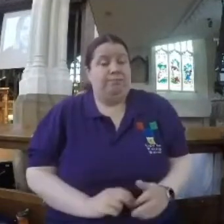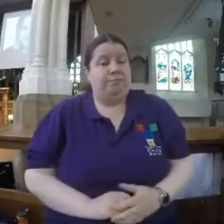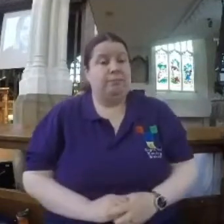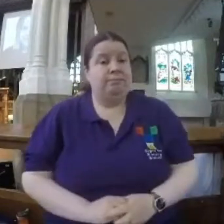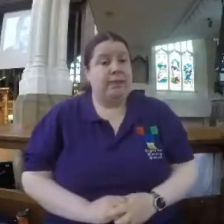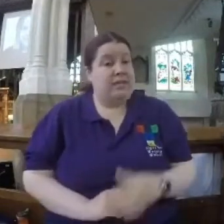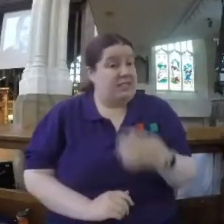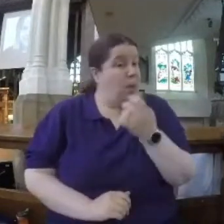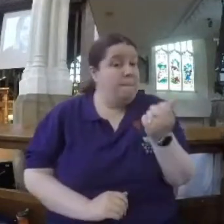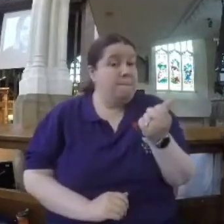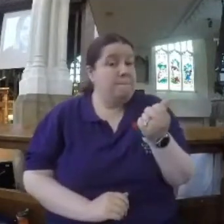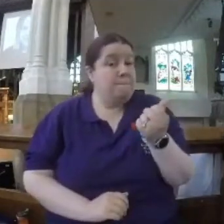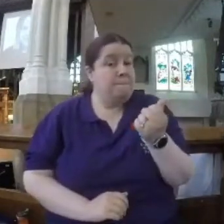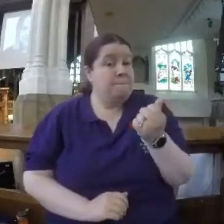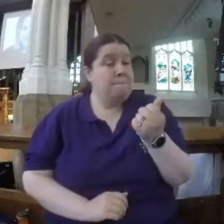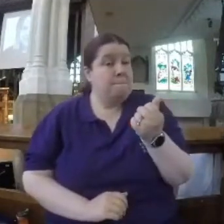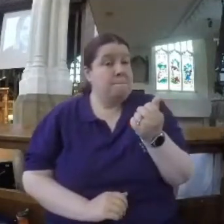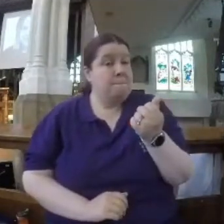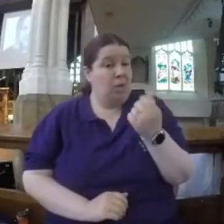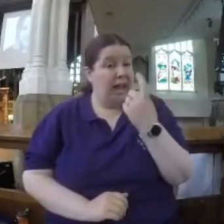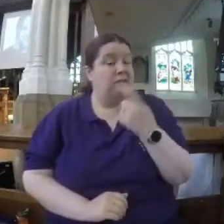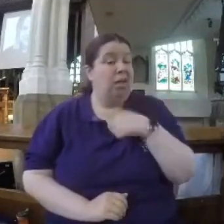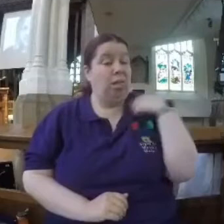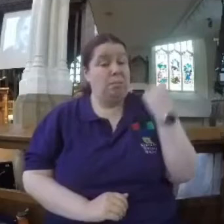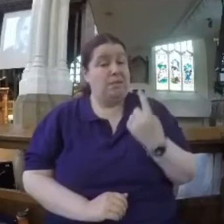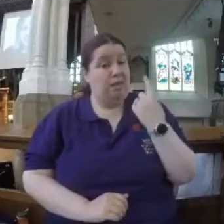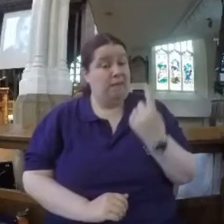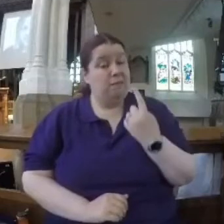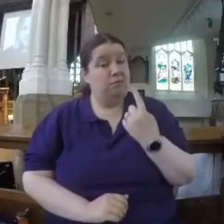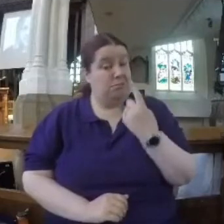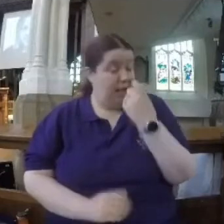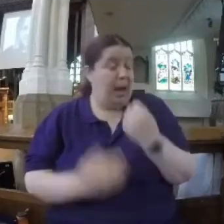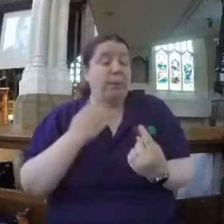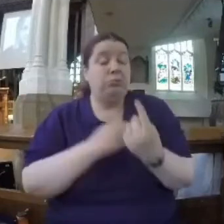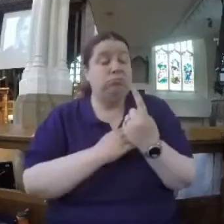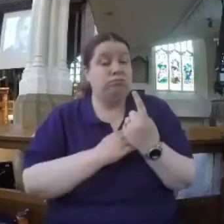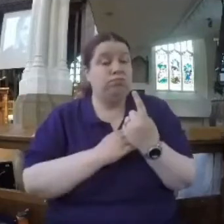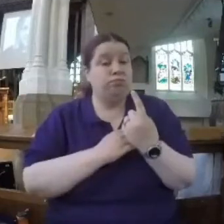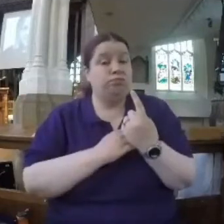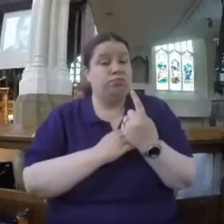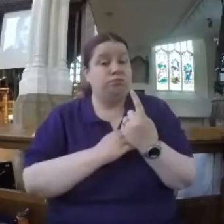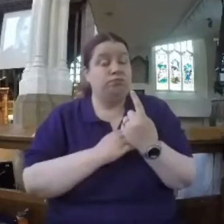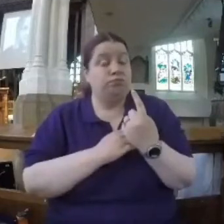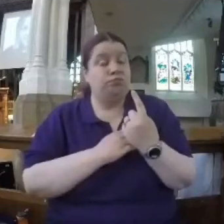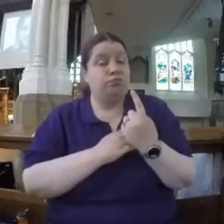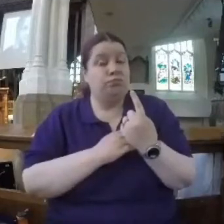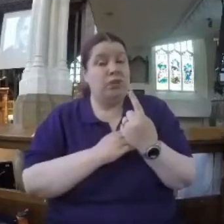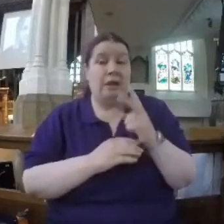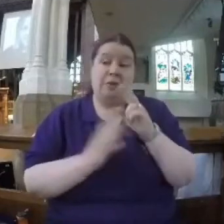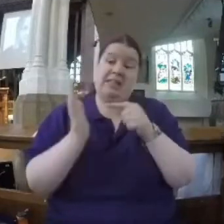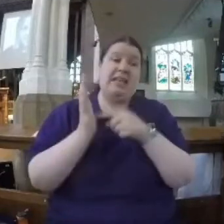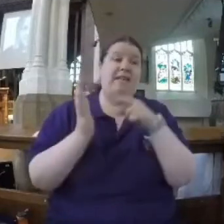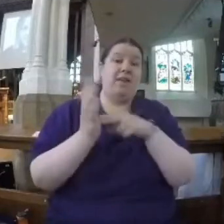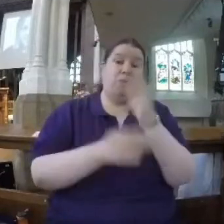for some people it can even lead to suicide. If we compare ourselves to those on TV